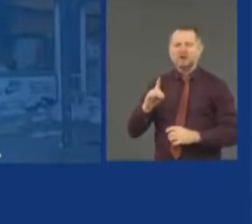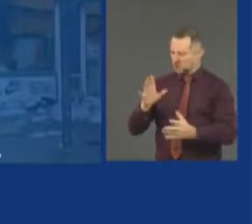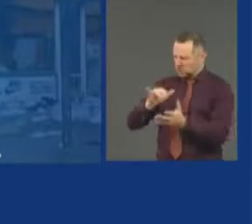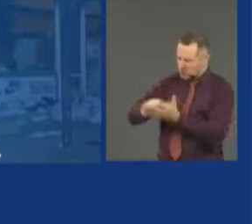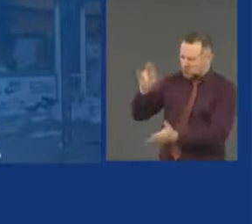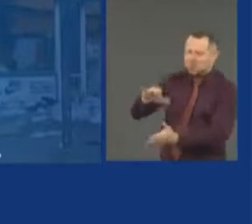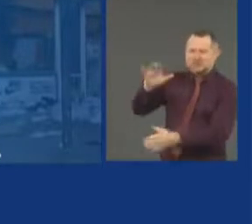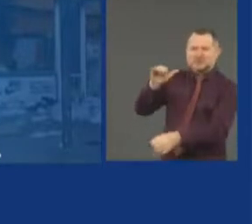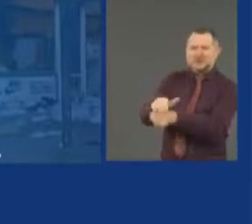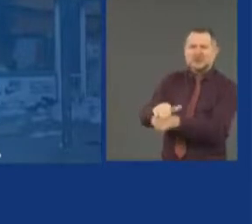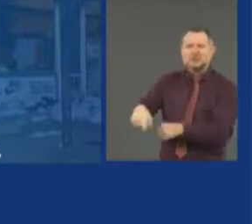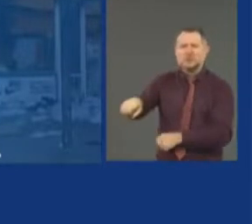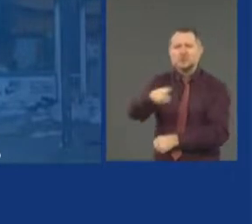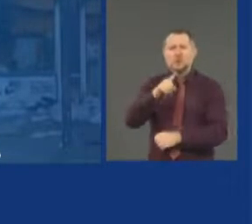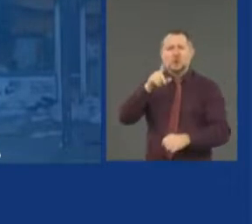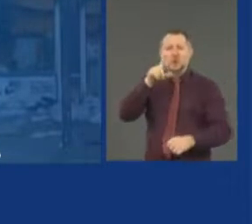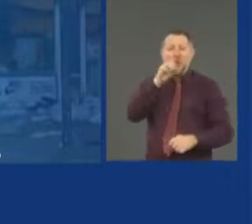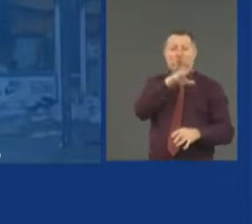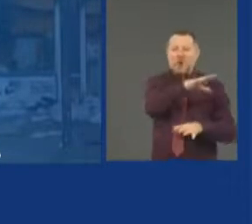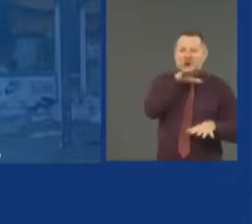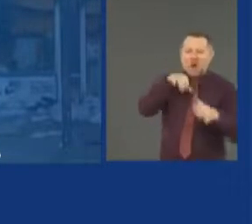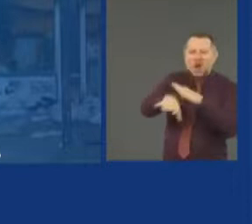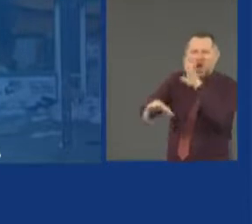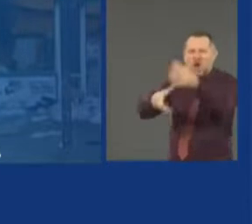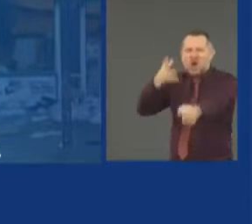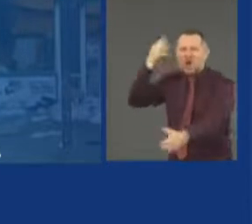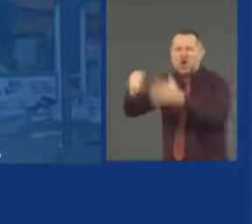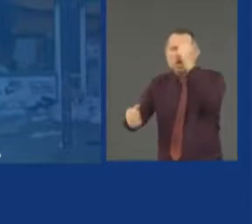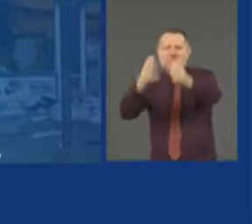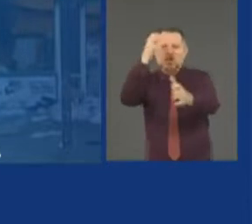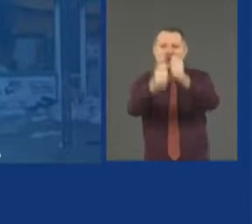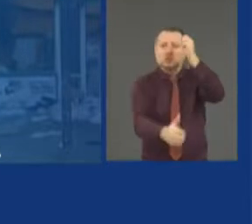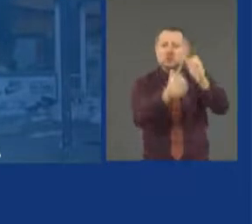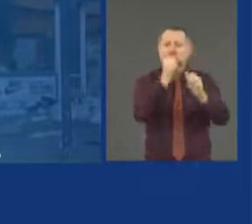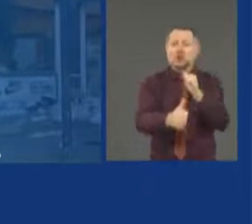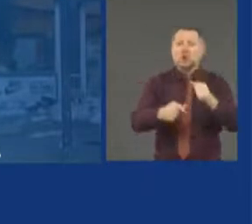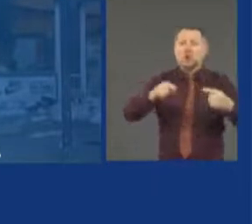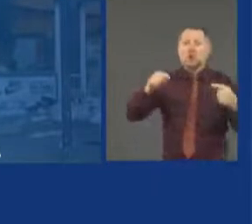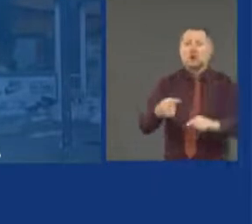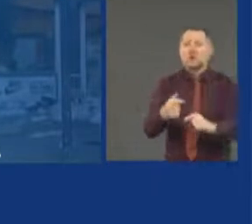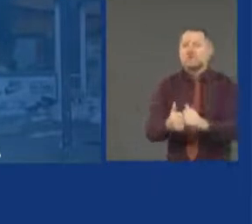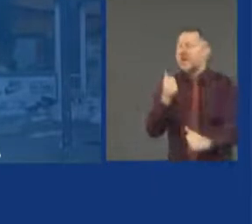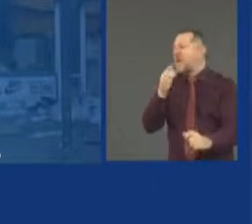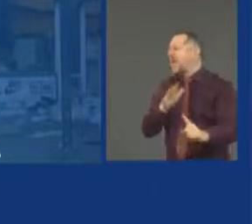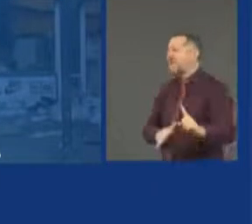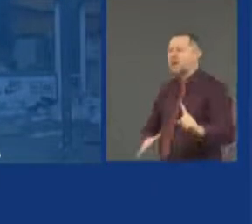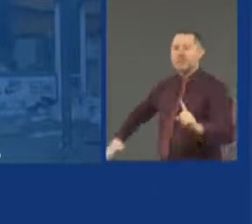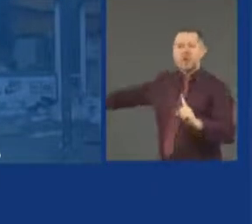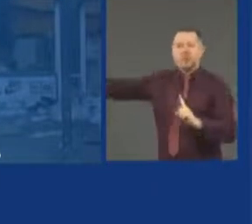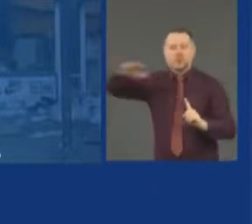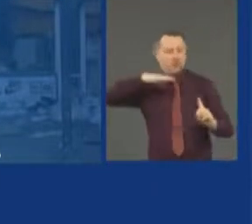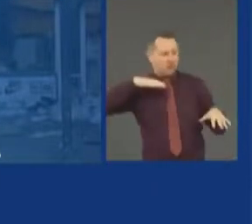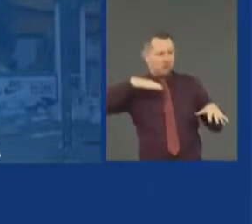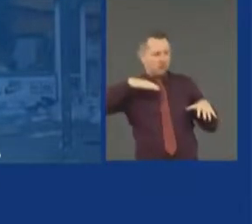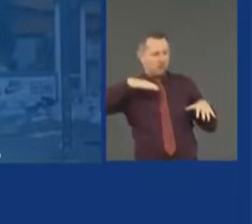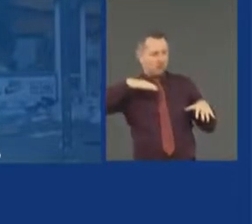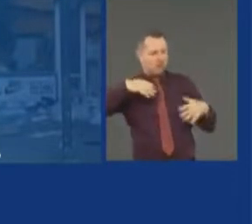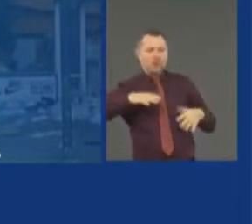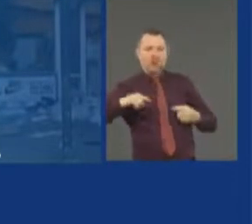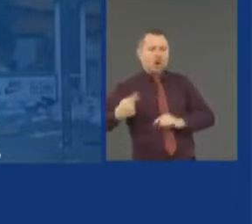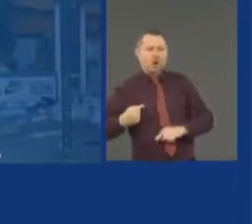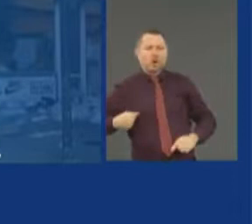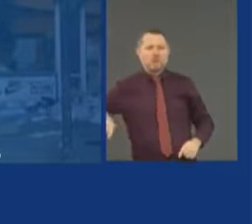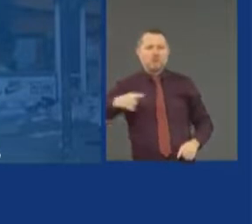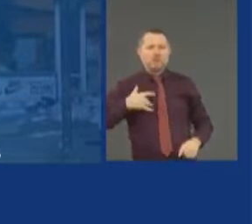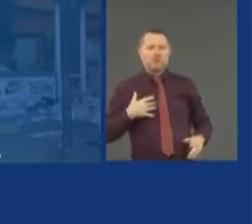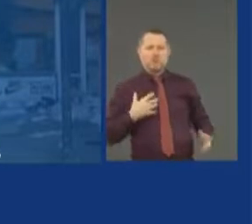that criminal activity hurt everyone in the communities